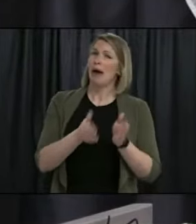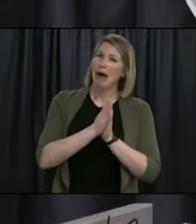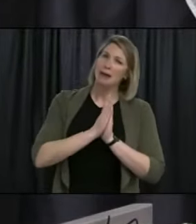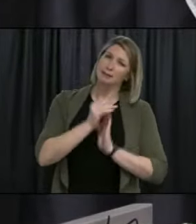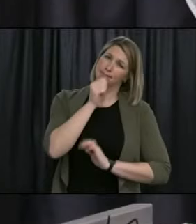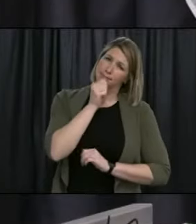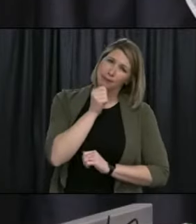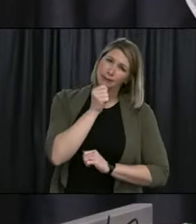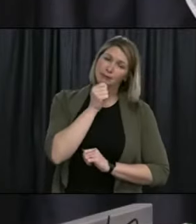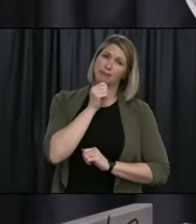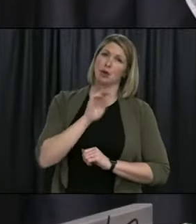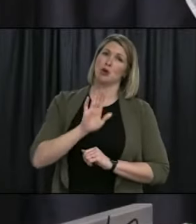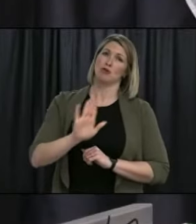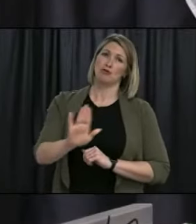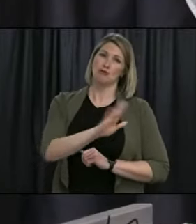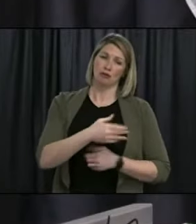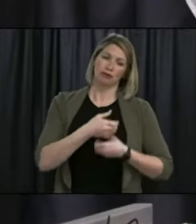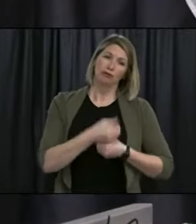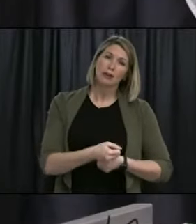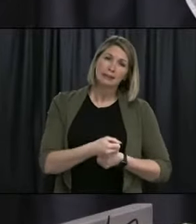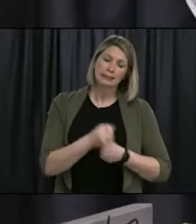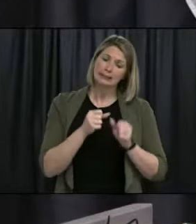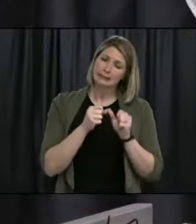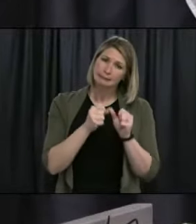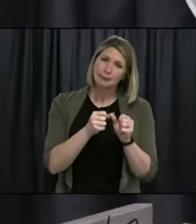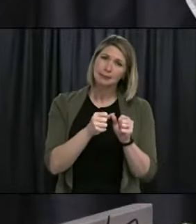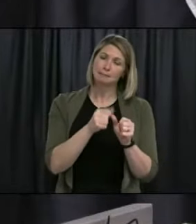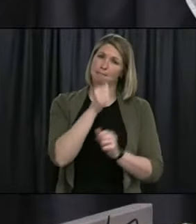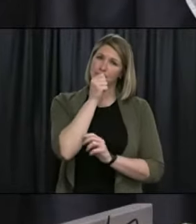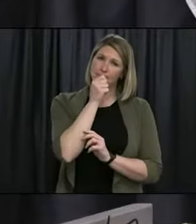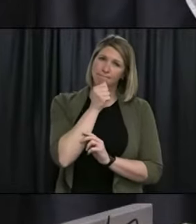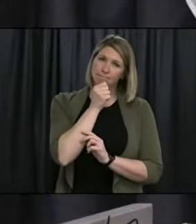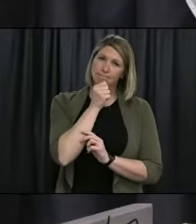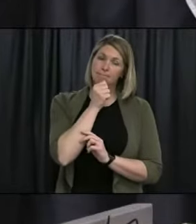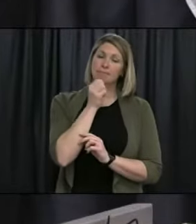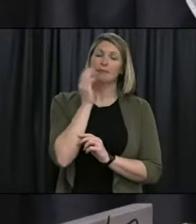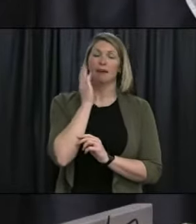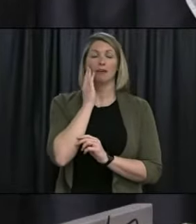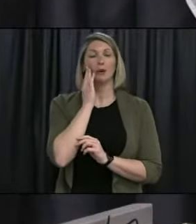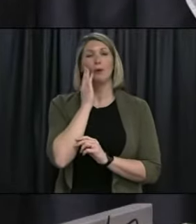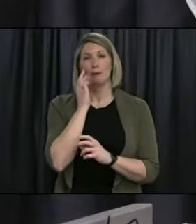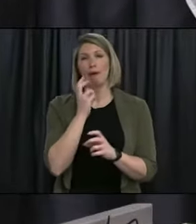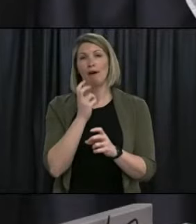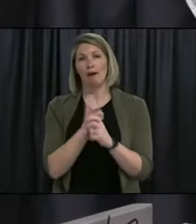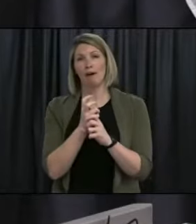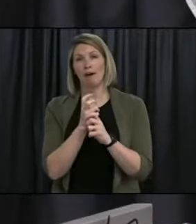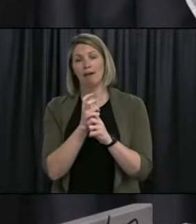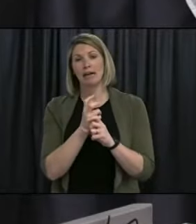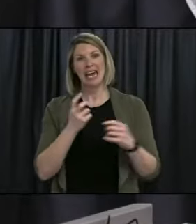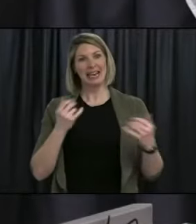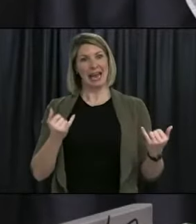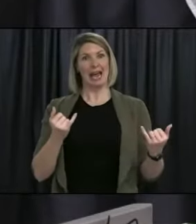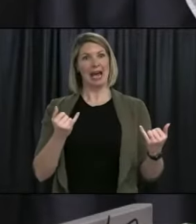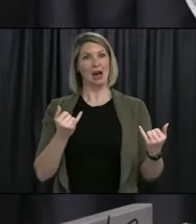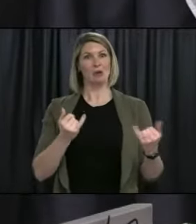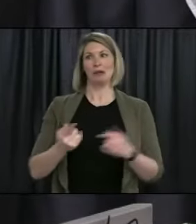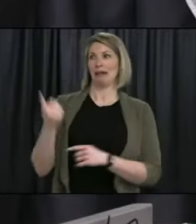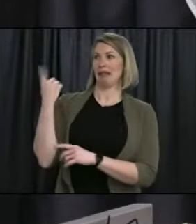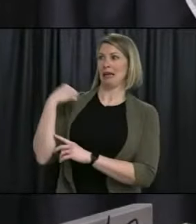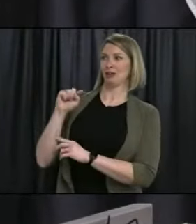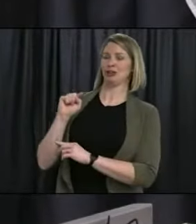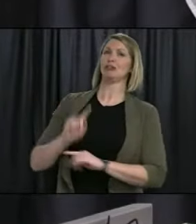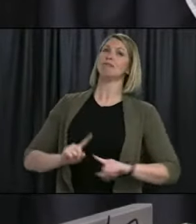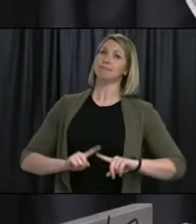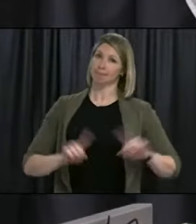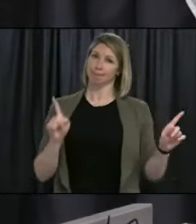ask for your patience and your trust. We will get there, even though it may look a little different than before. There is